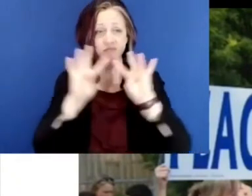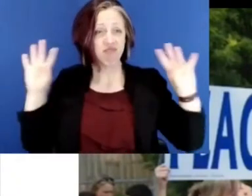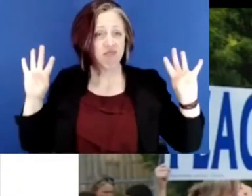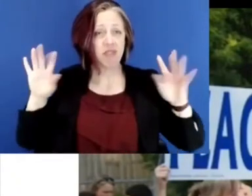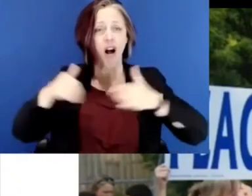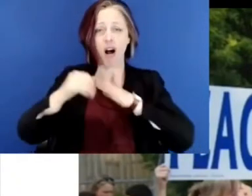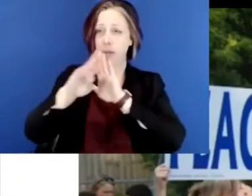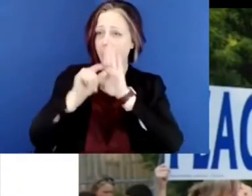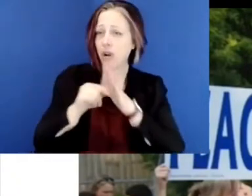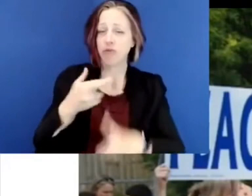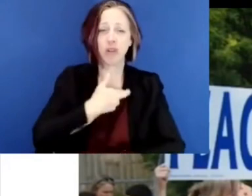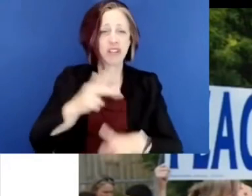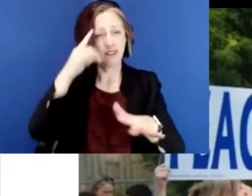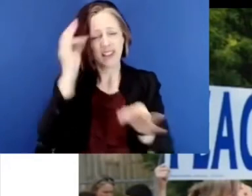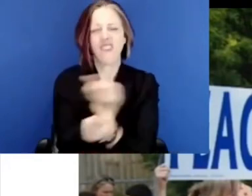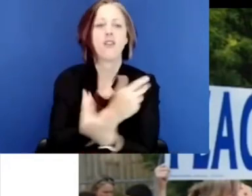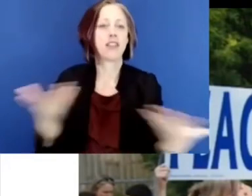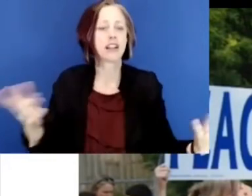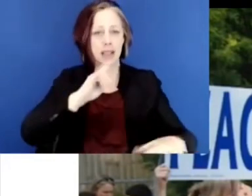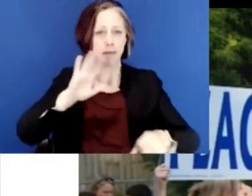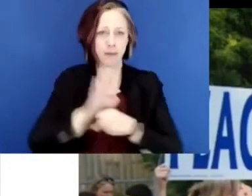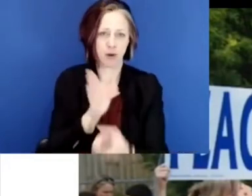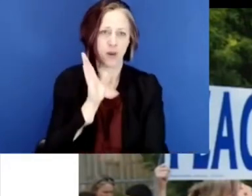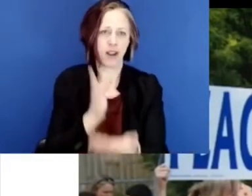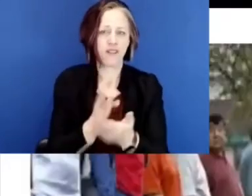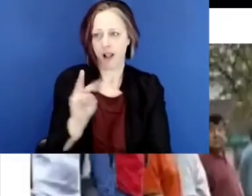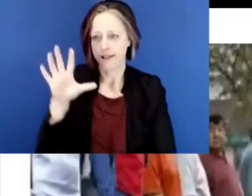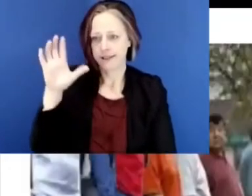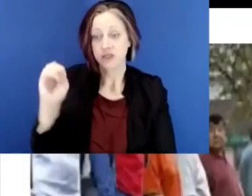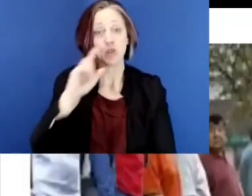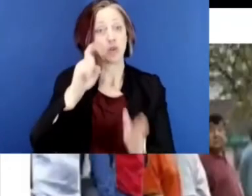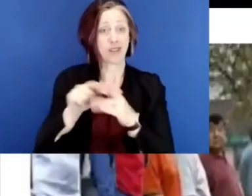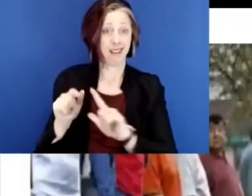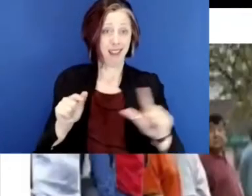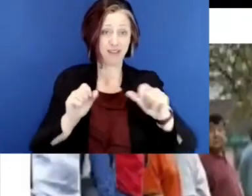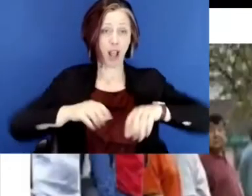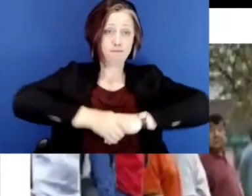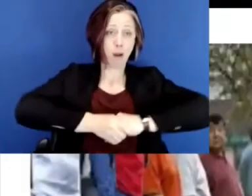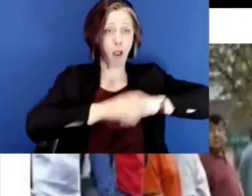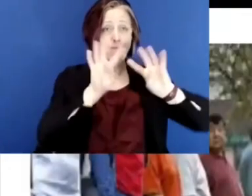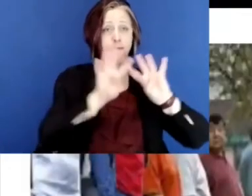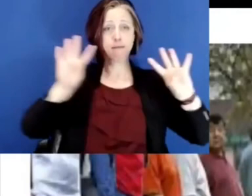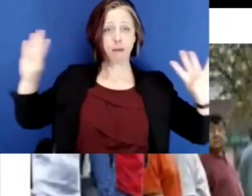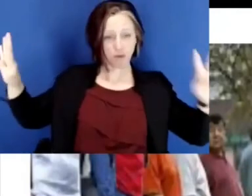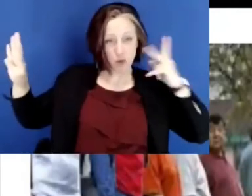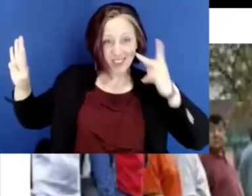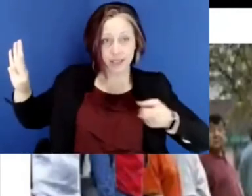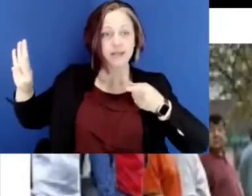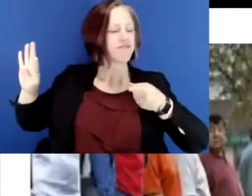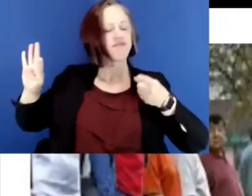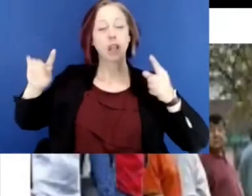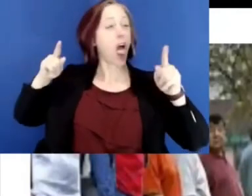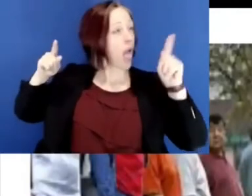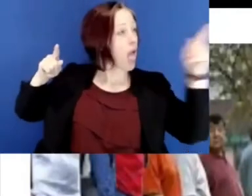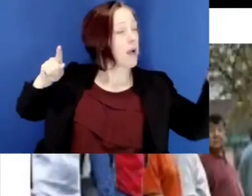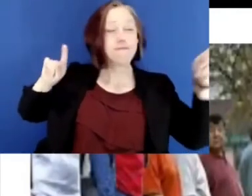in a sign of solidarity that we were going to promote peace in our city. And, um, and it was such a show of force.